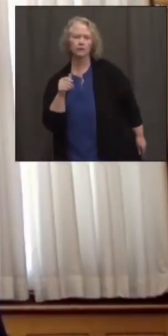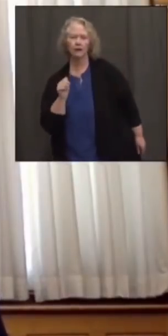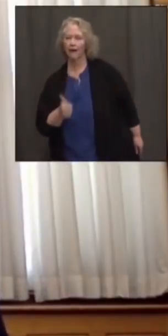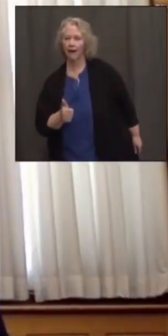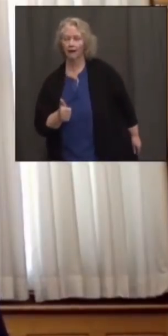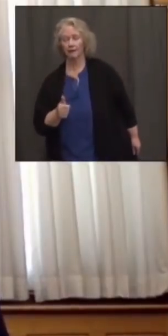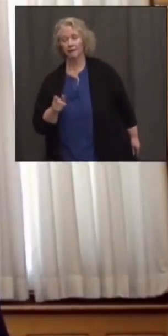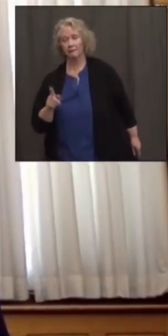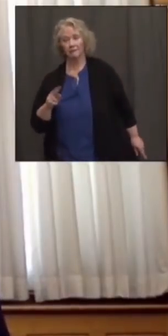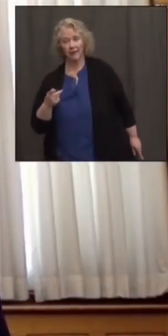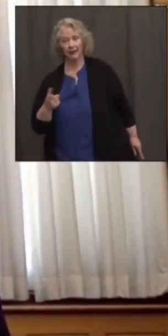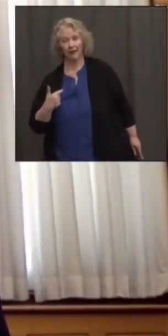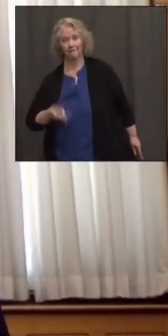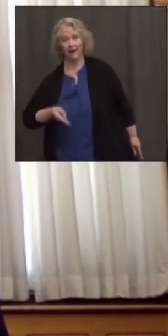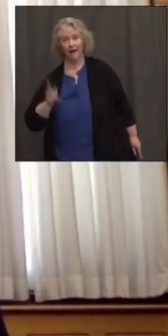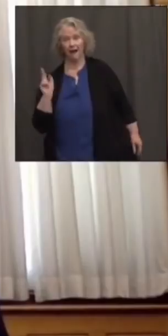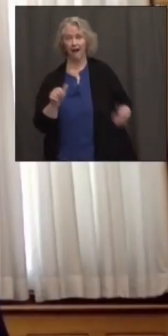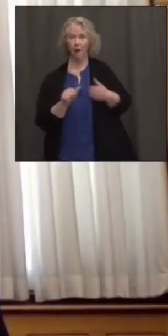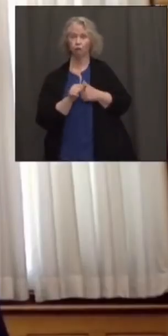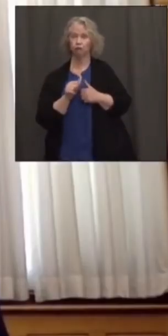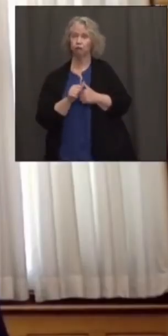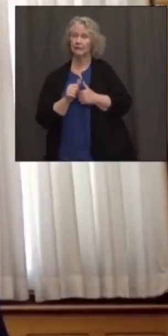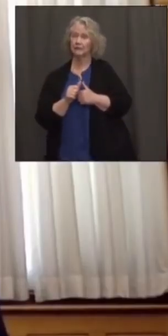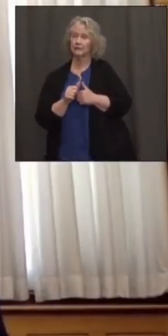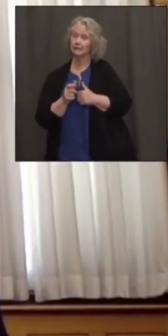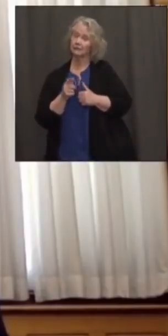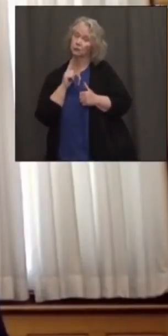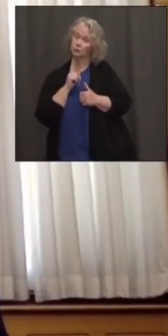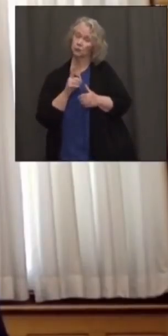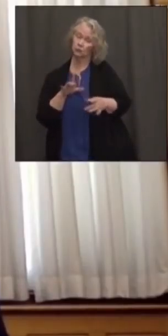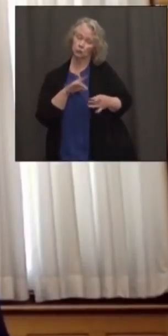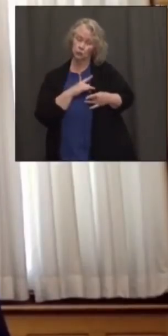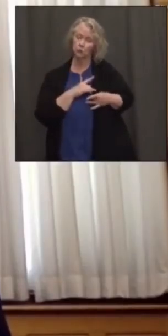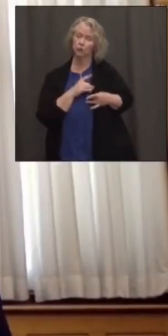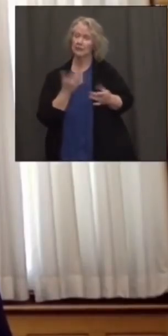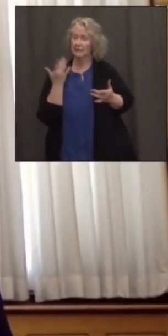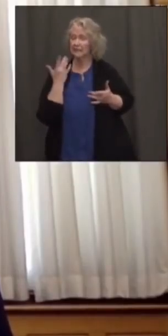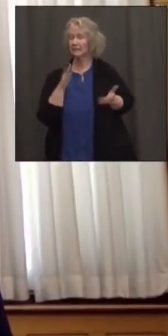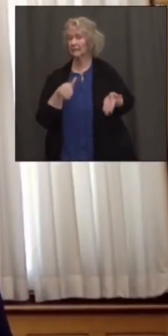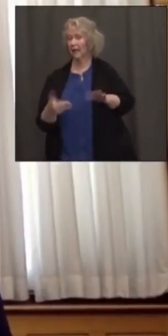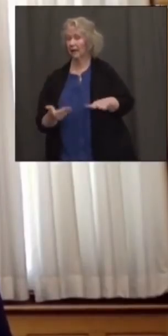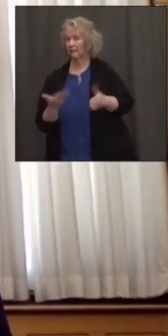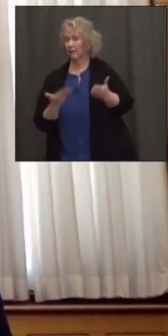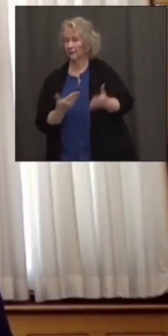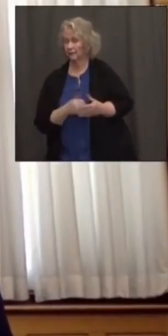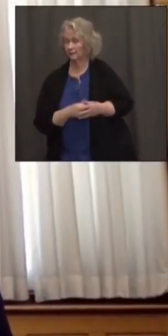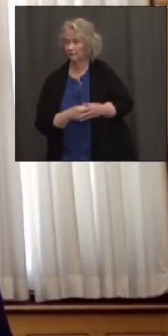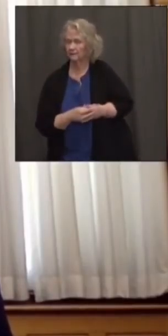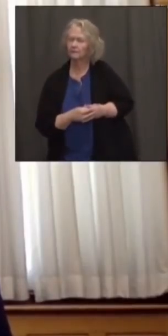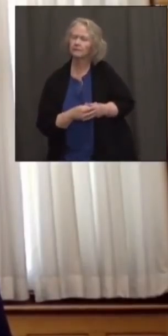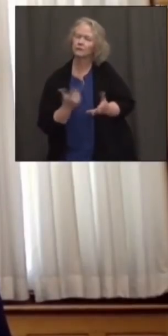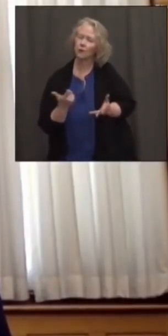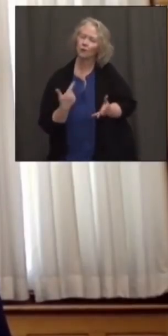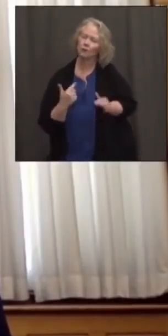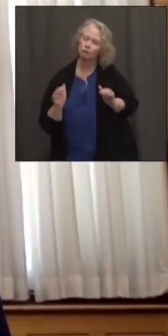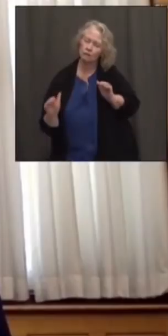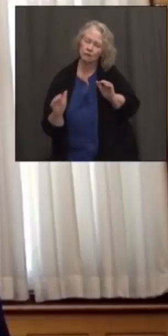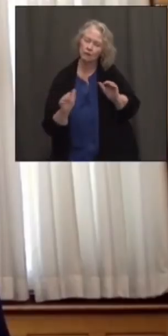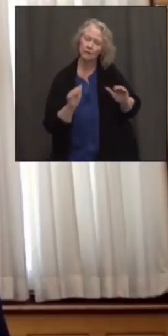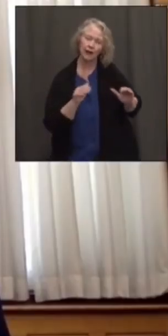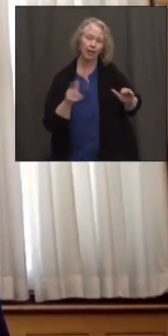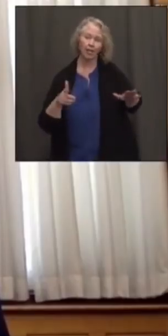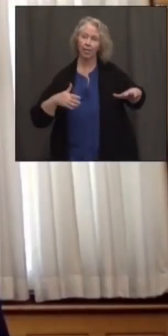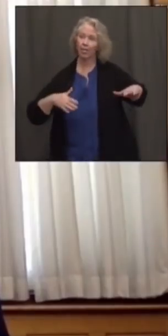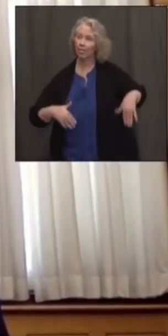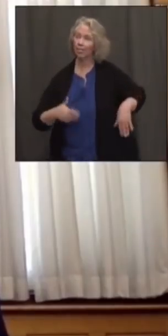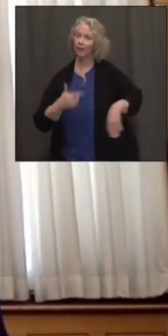very high risk for severe illness and death from this virus. And so, it's just another important reminder to everyone who has not yet been